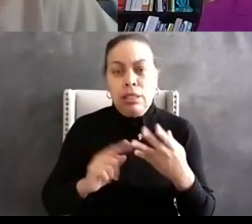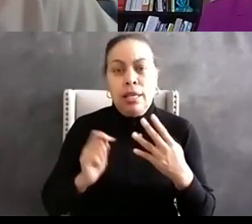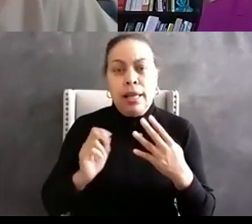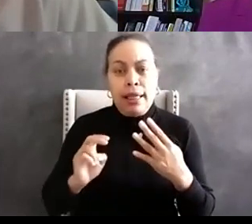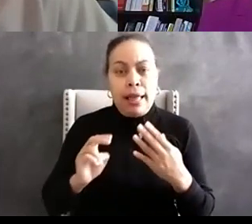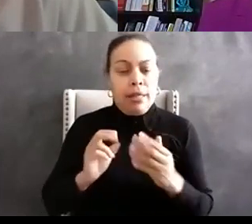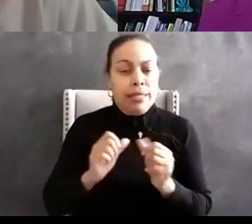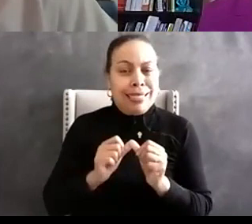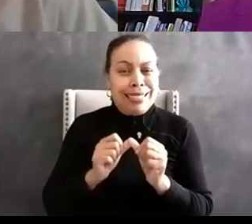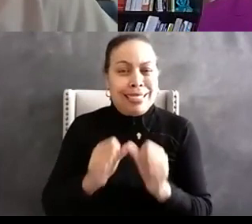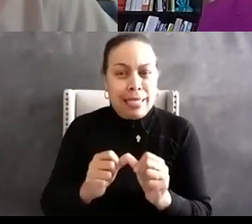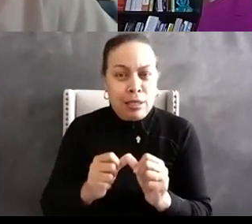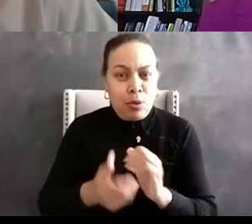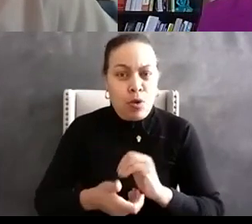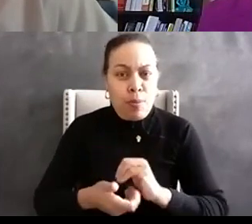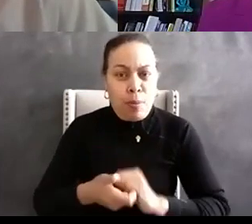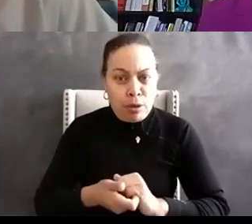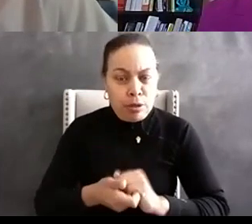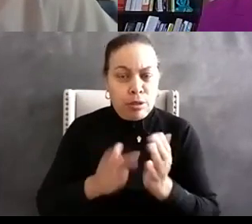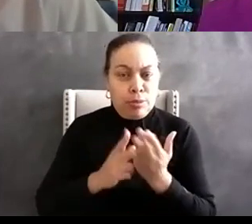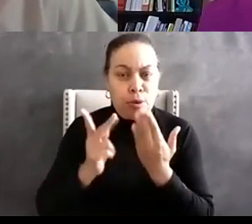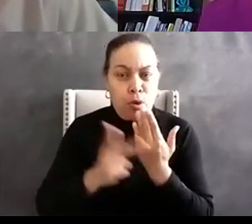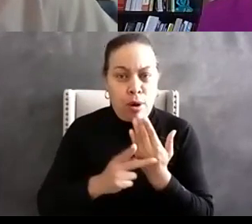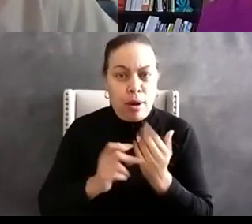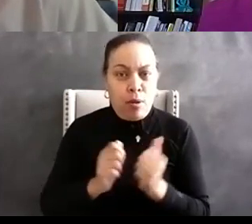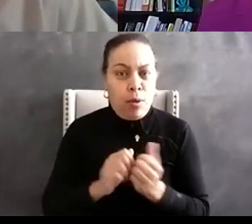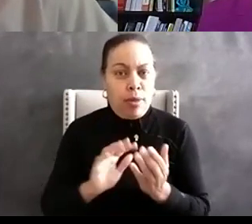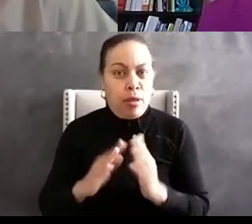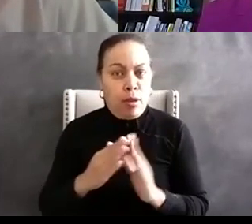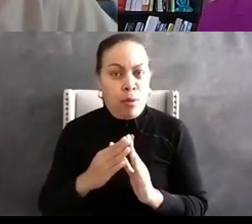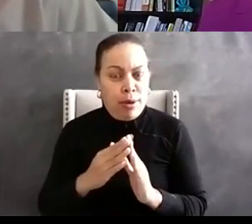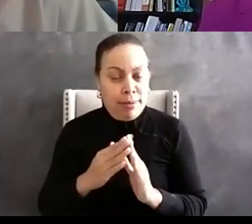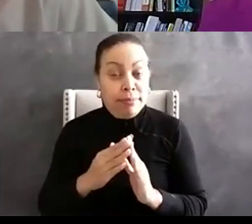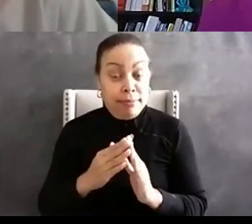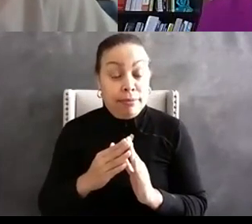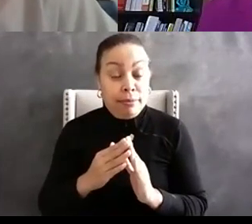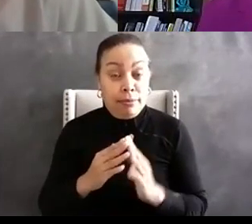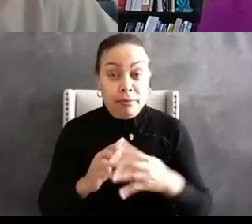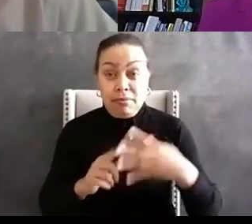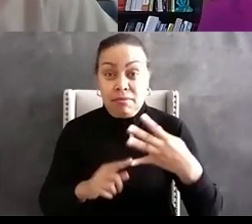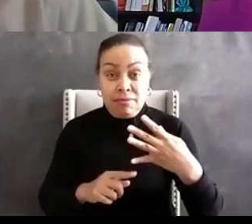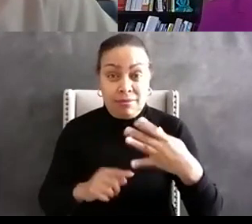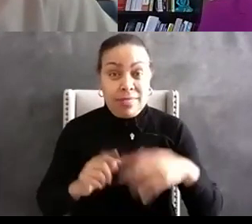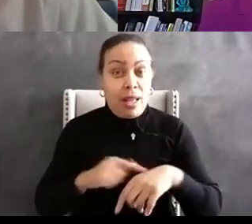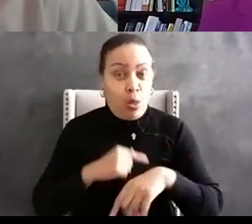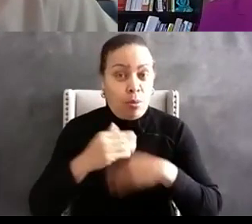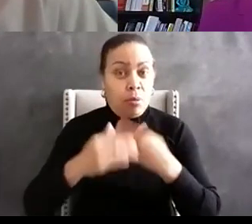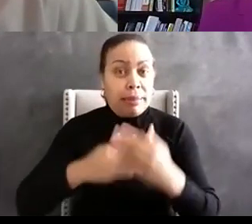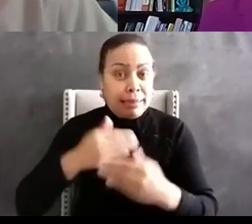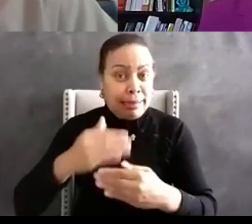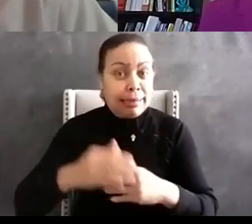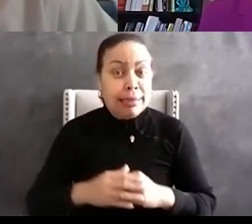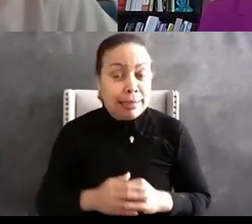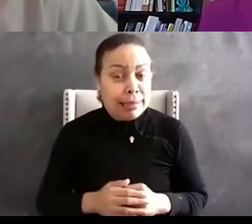sustainable partnership programs with the community community so it's a long process this is